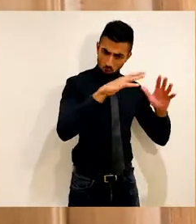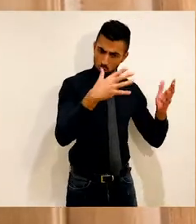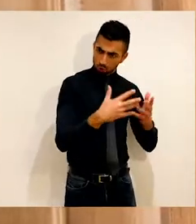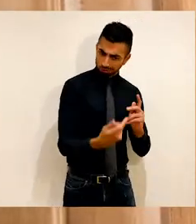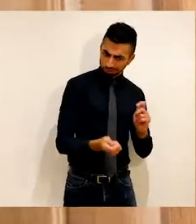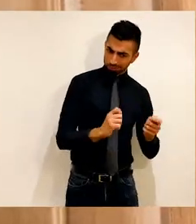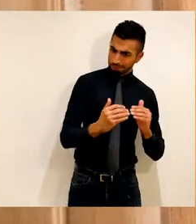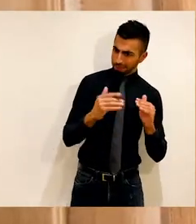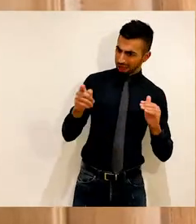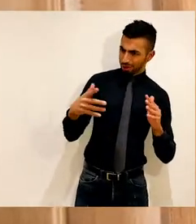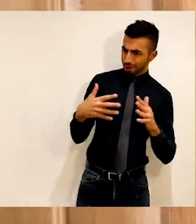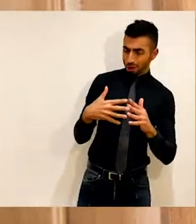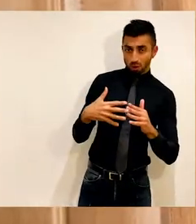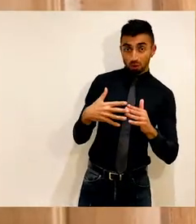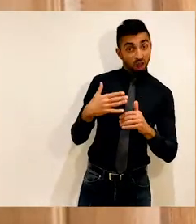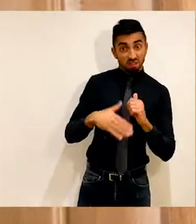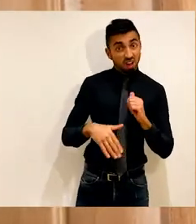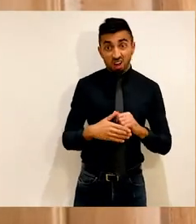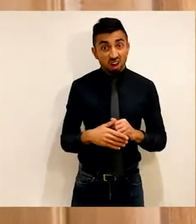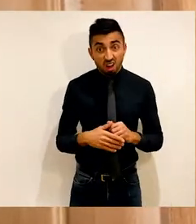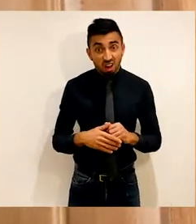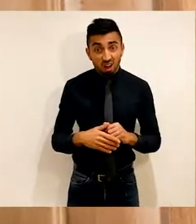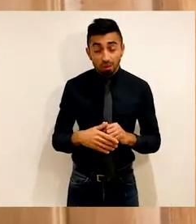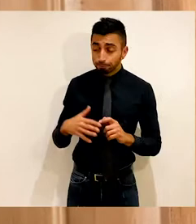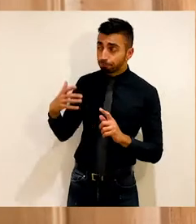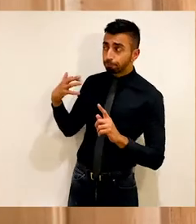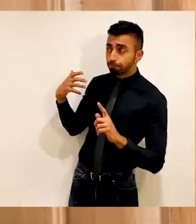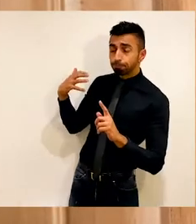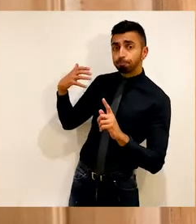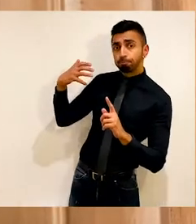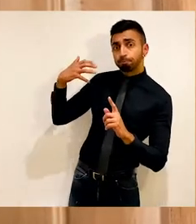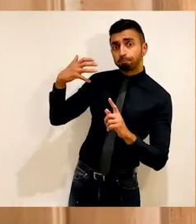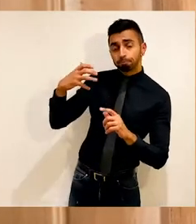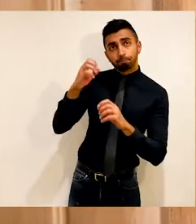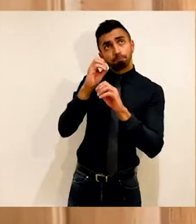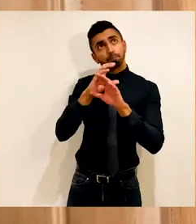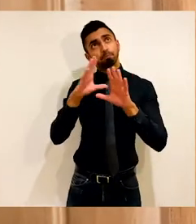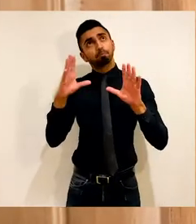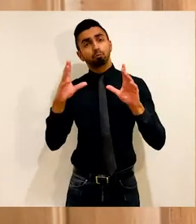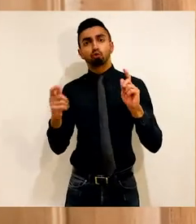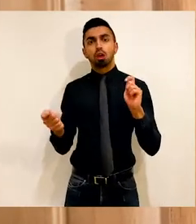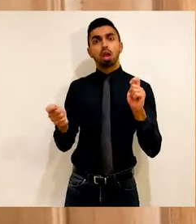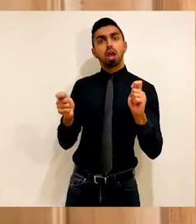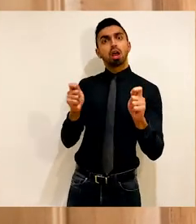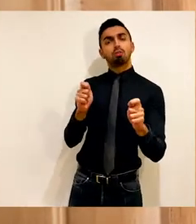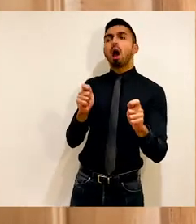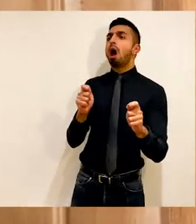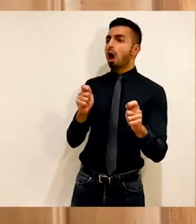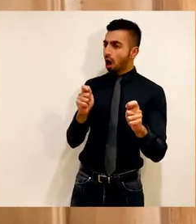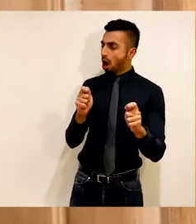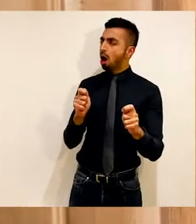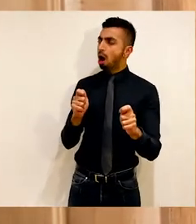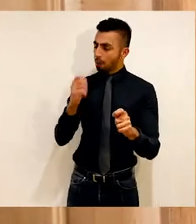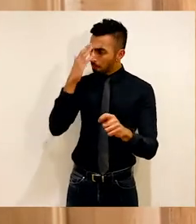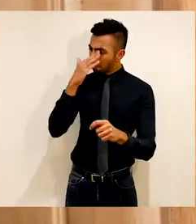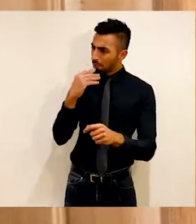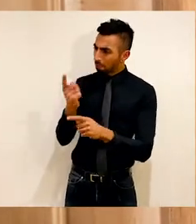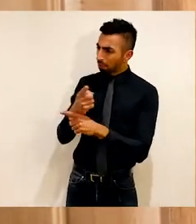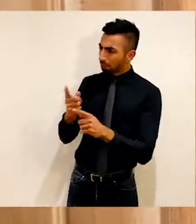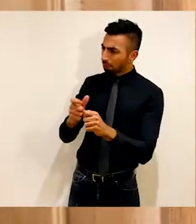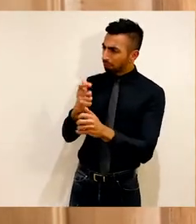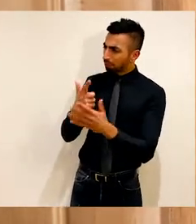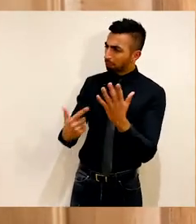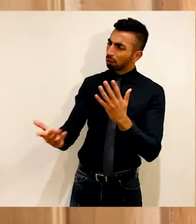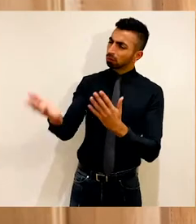accommodations. Gradually our thinking changed. We created structures to bring disabled people